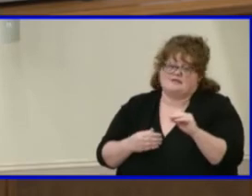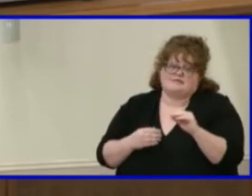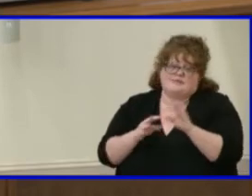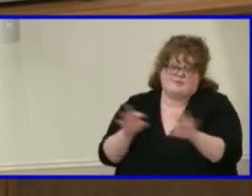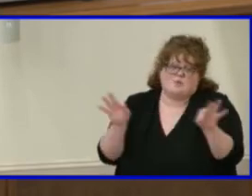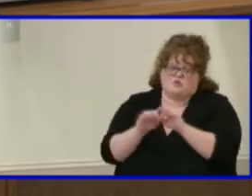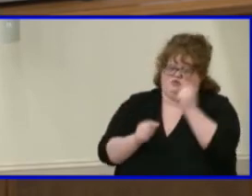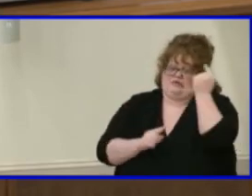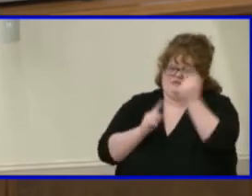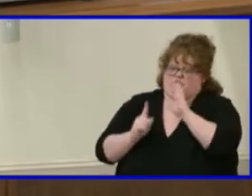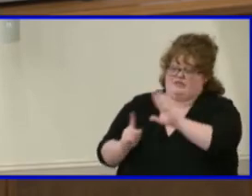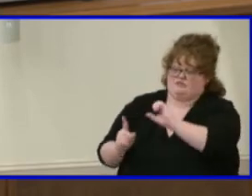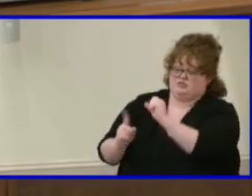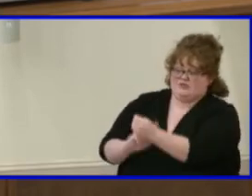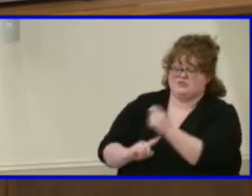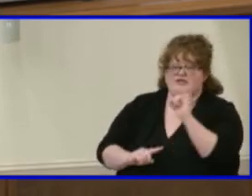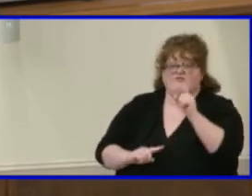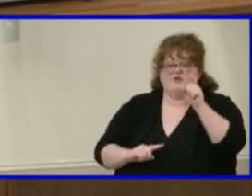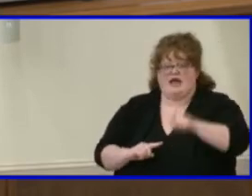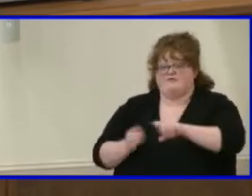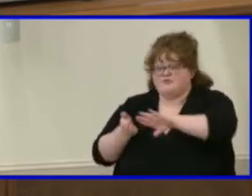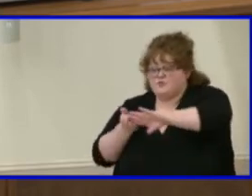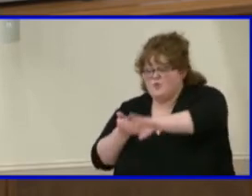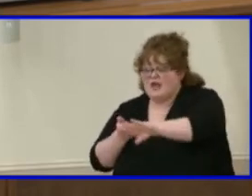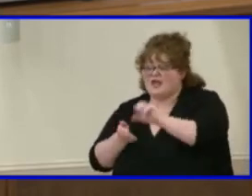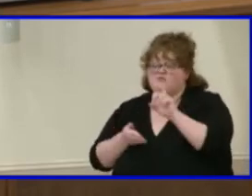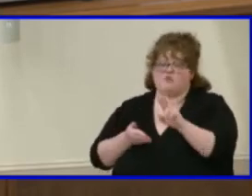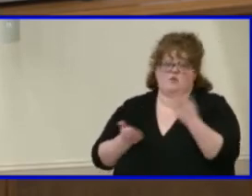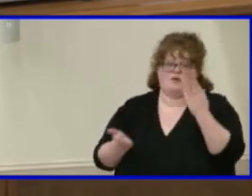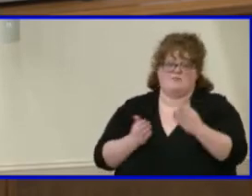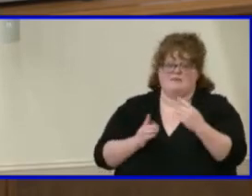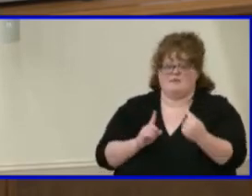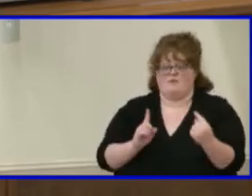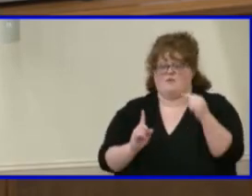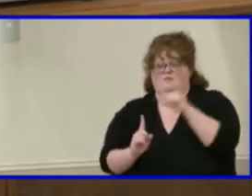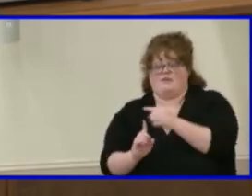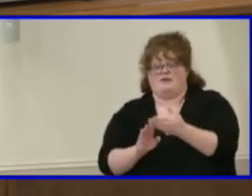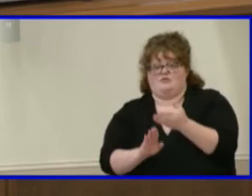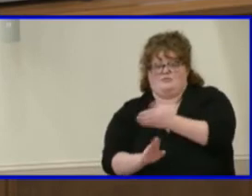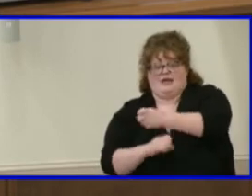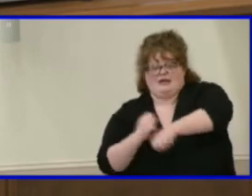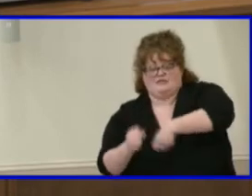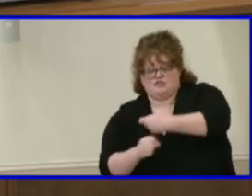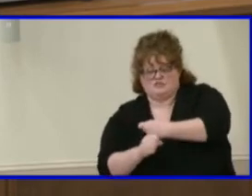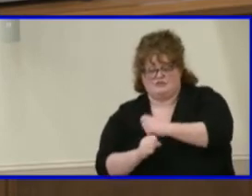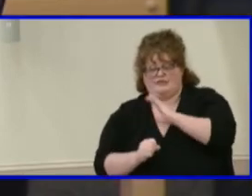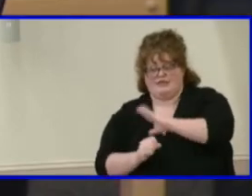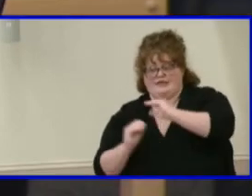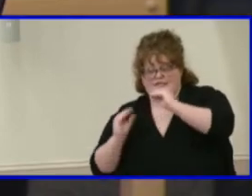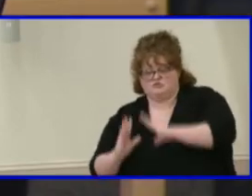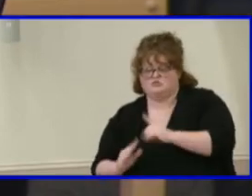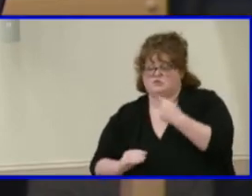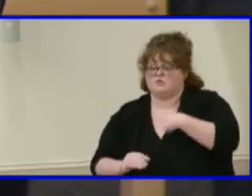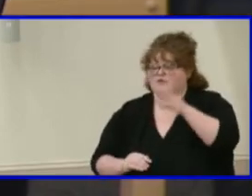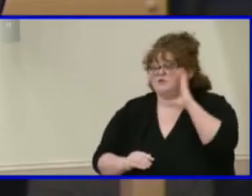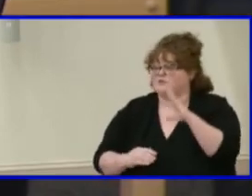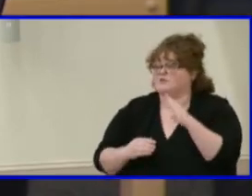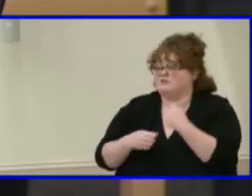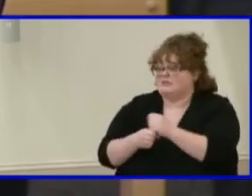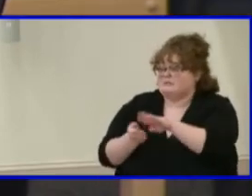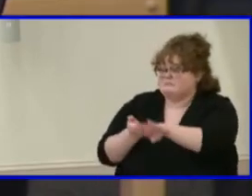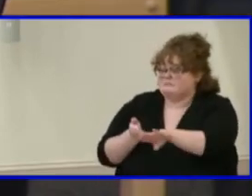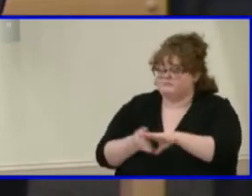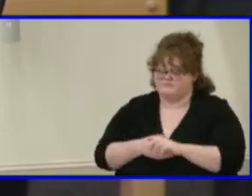have access to previous teachers, different kind of way, we would certainly make allowances. Thank you for that. I